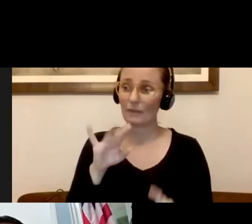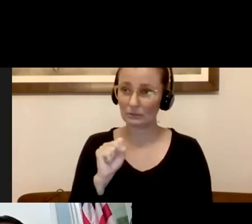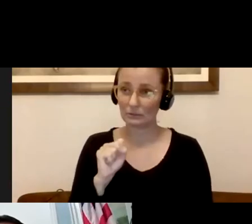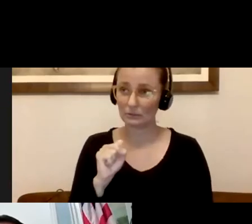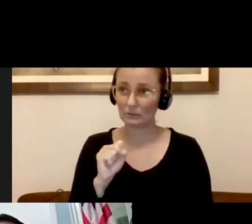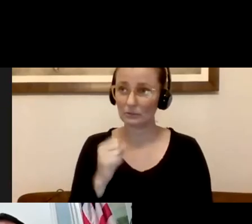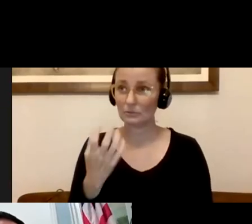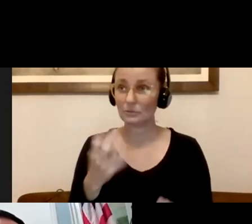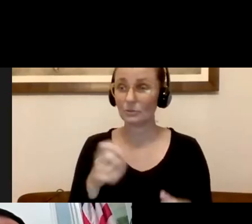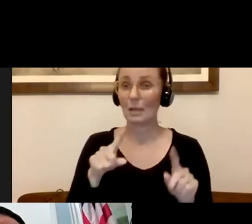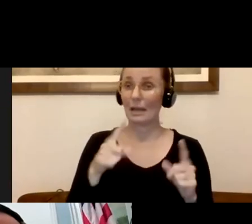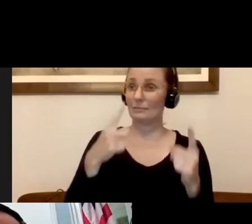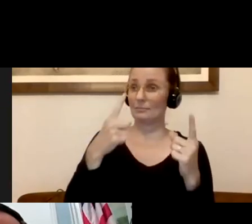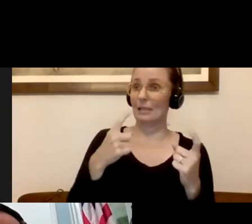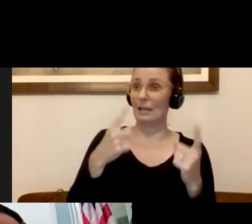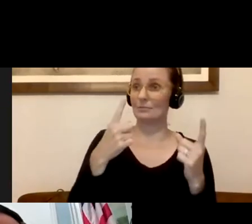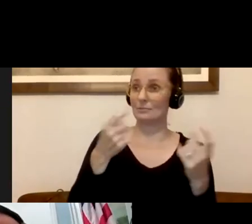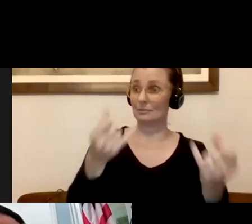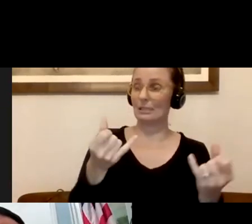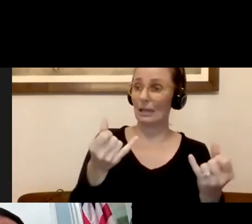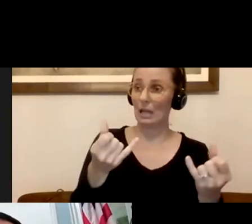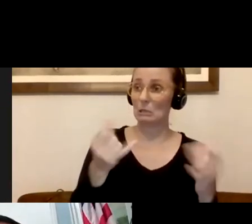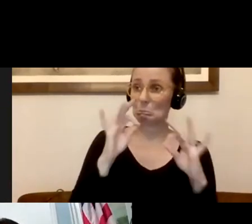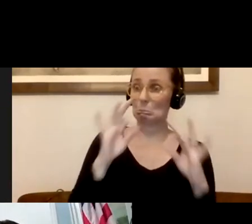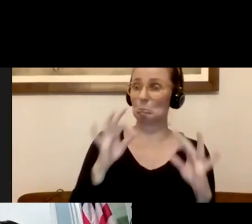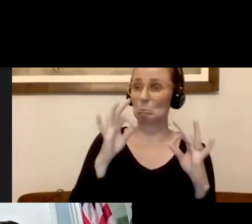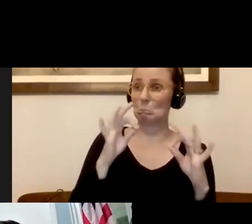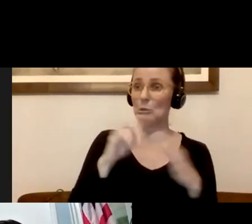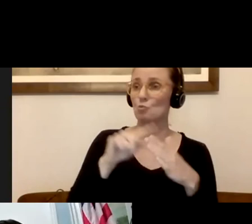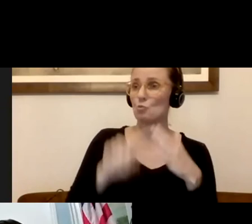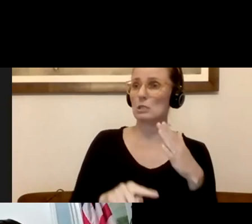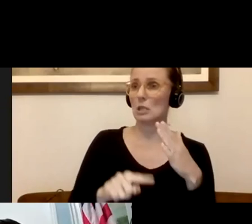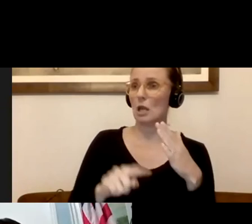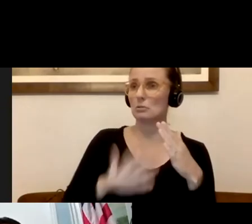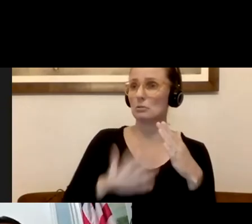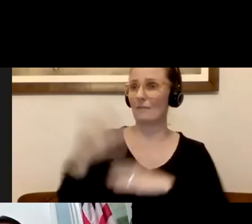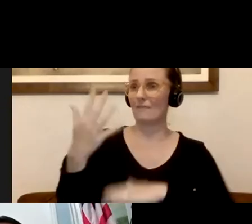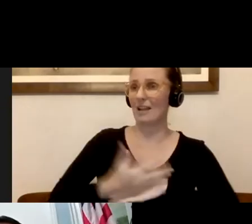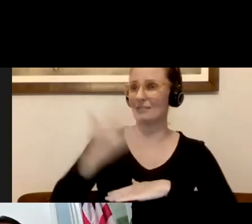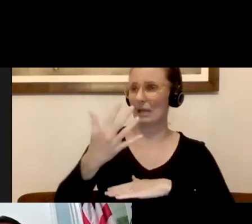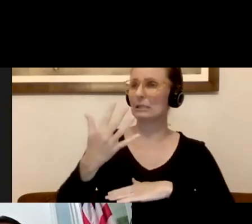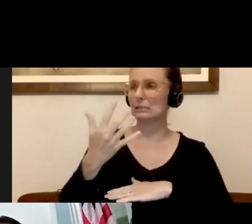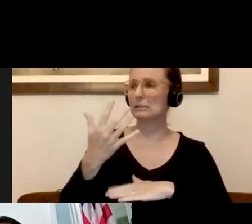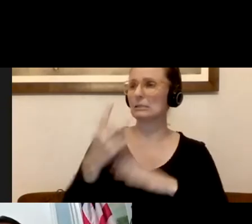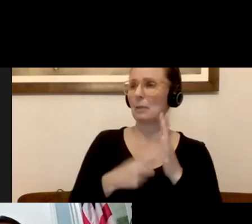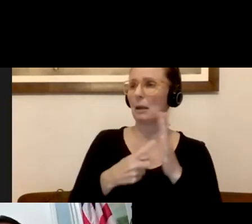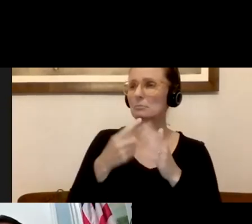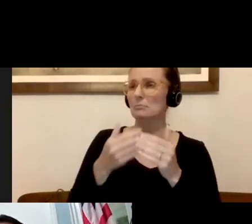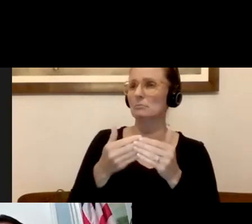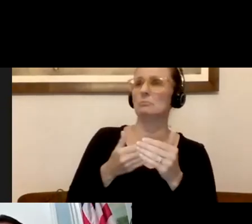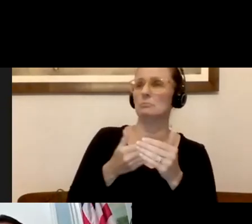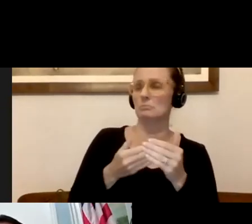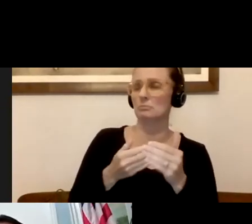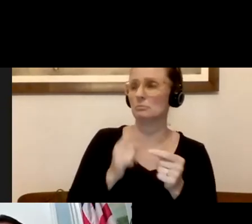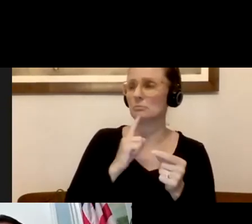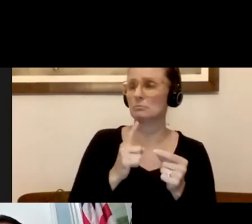tested today and that's great. You'll know where it is. You'll get results with, uh, in about five days, sometimes sooner. Um, and then